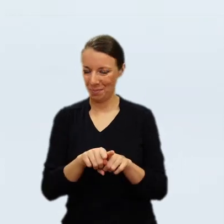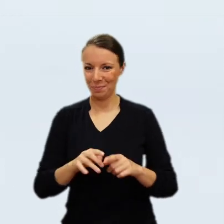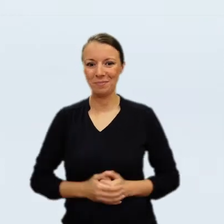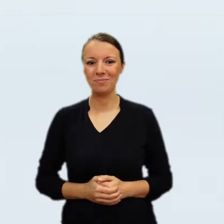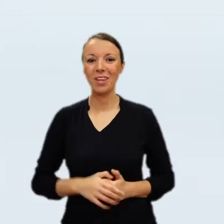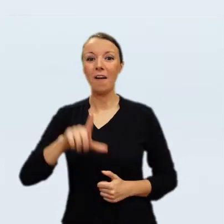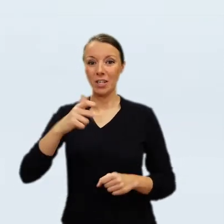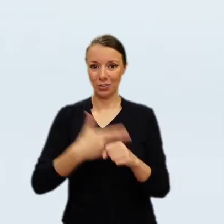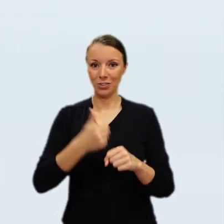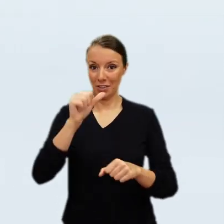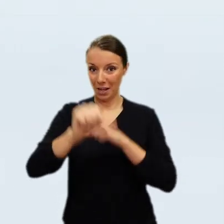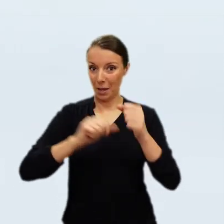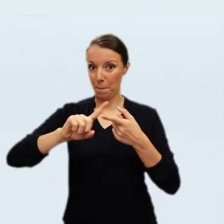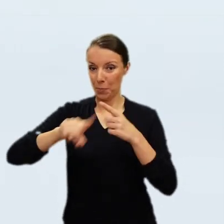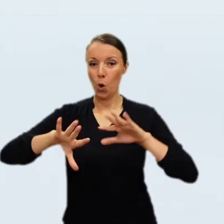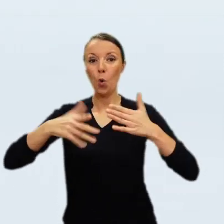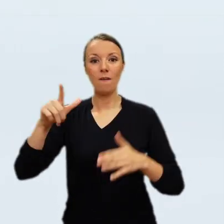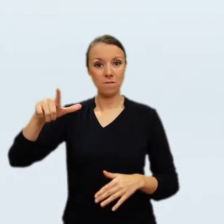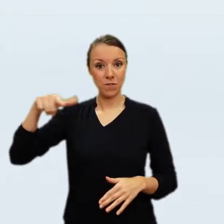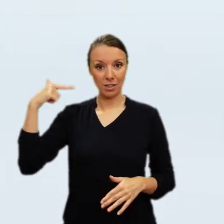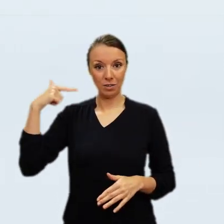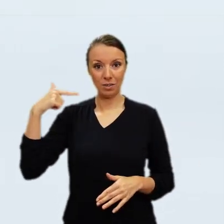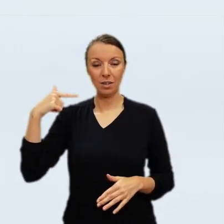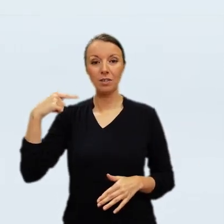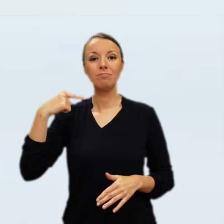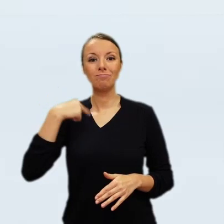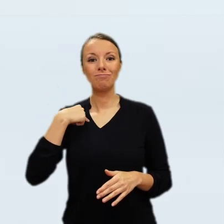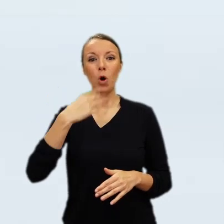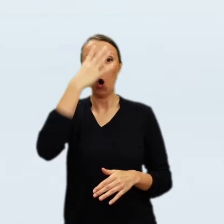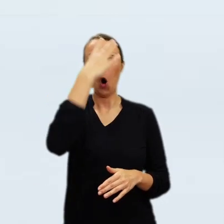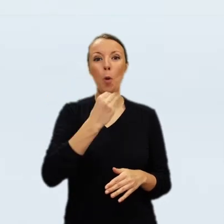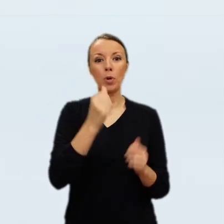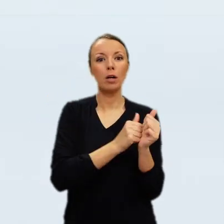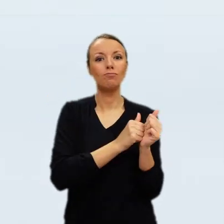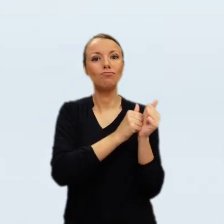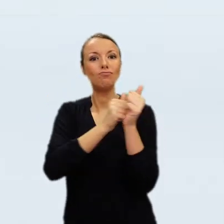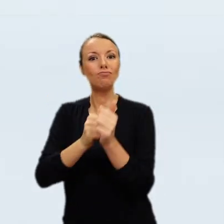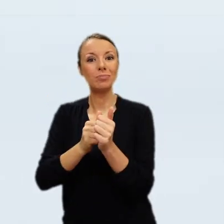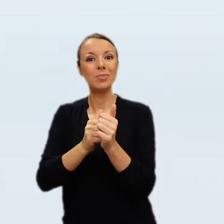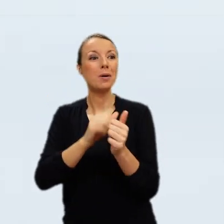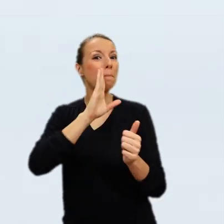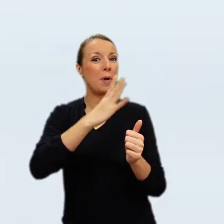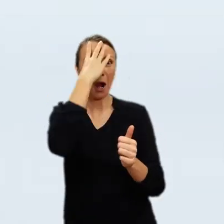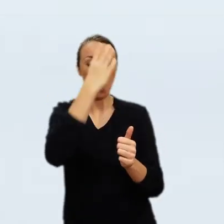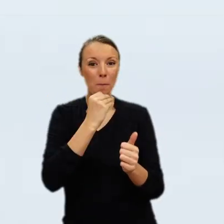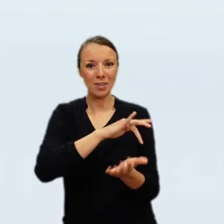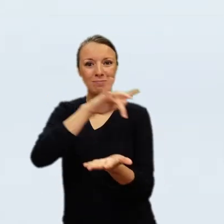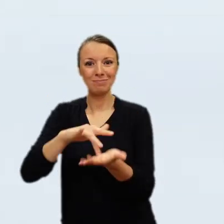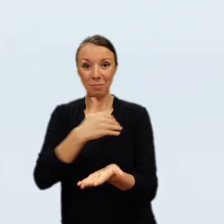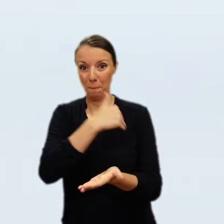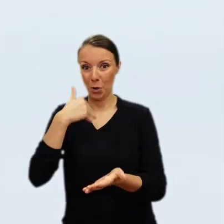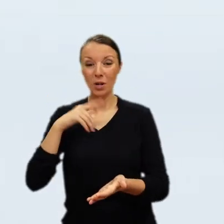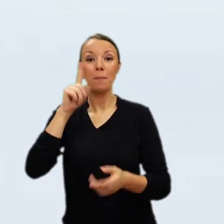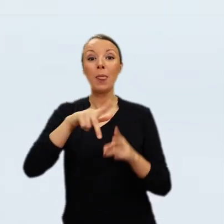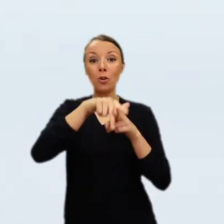231 years later, only two weeks ago, I accompanied that same Cossack by Rembrandt back to Poland. Instead of by horse across